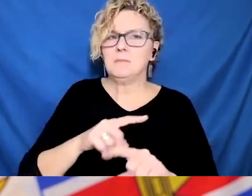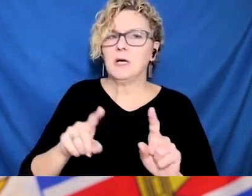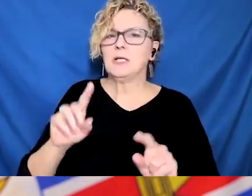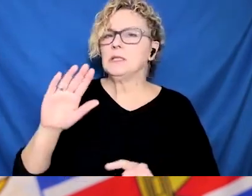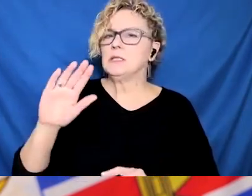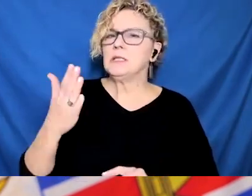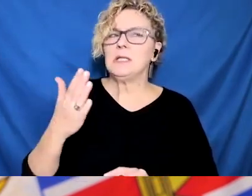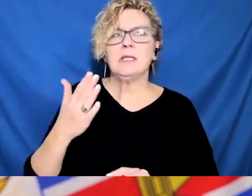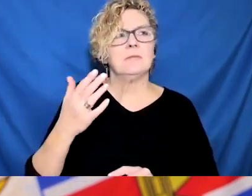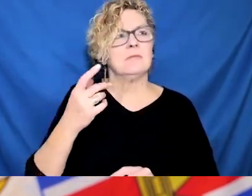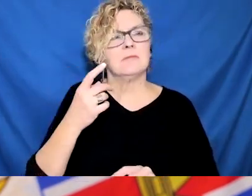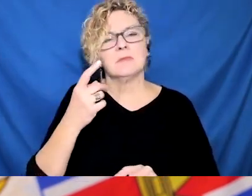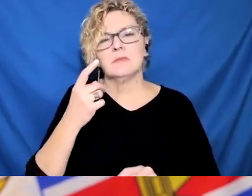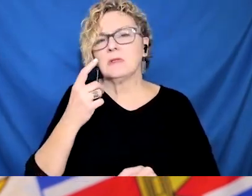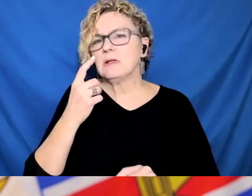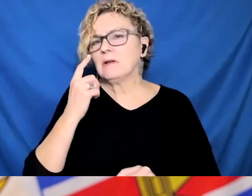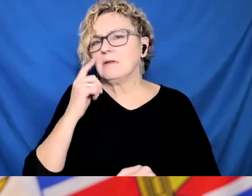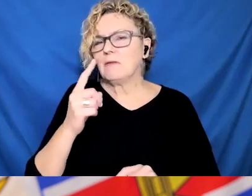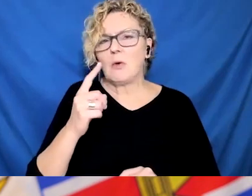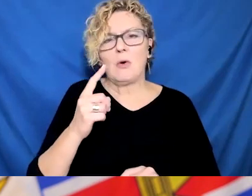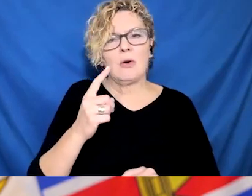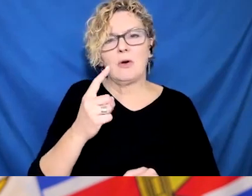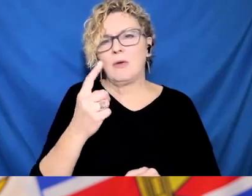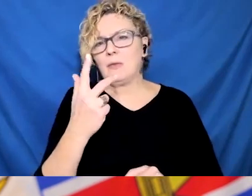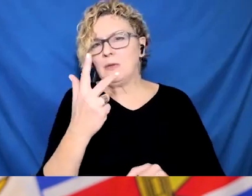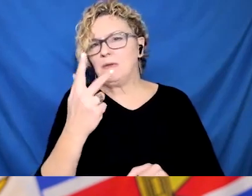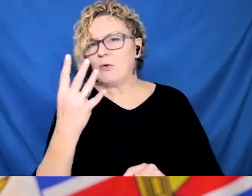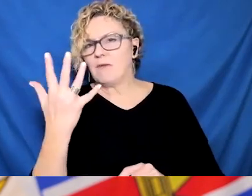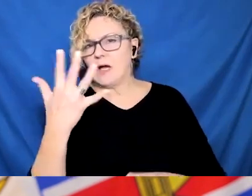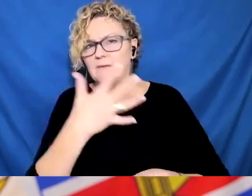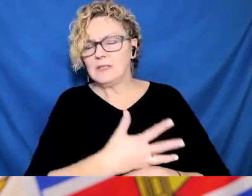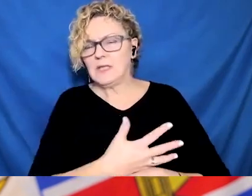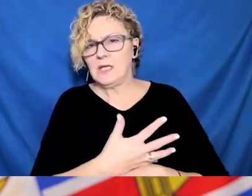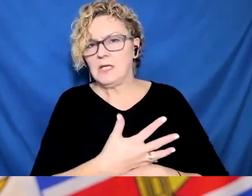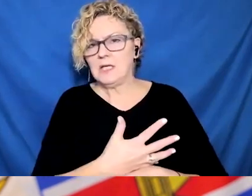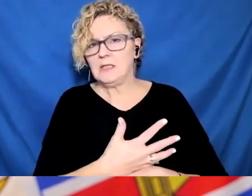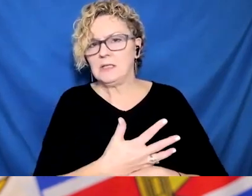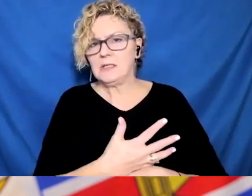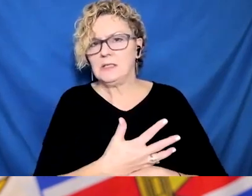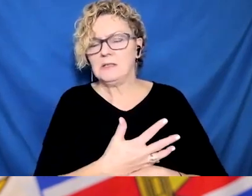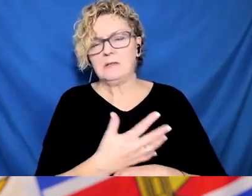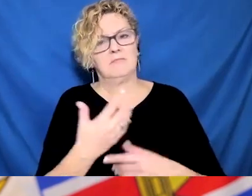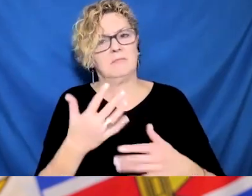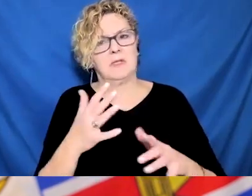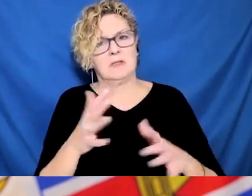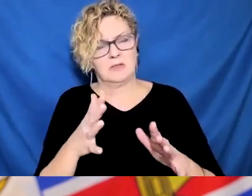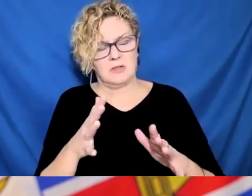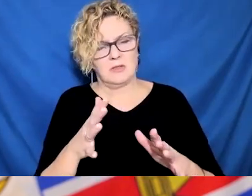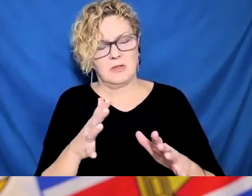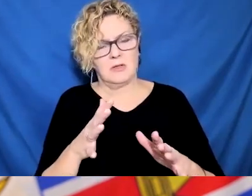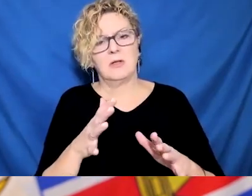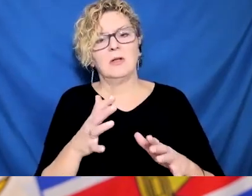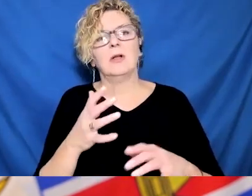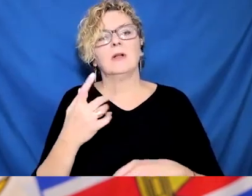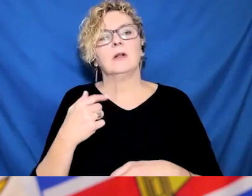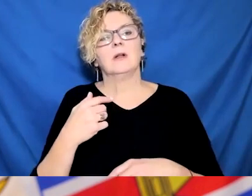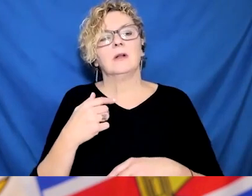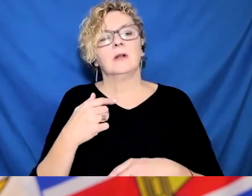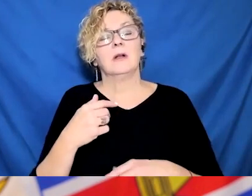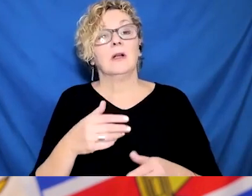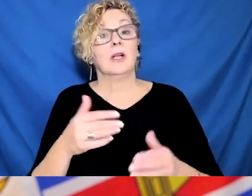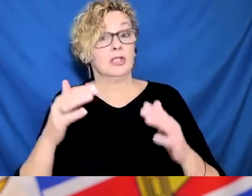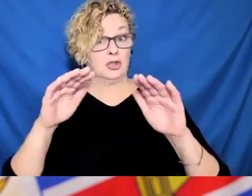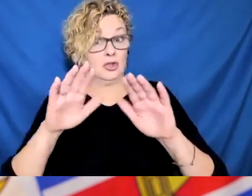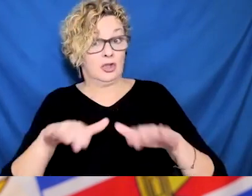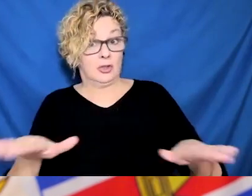seniors have the care and the support they need. And we know that that has changed, that balance is changing as we've had